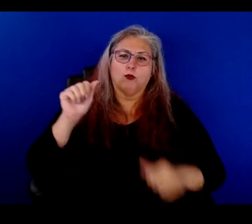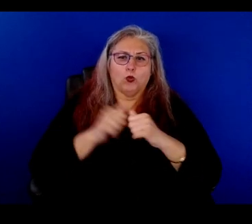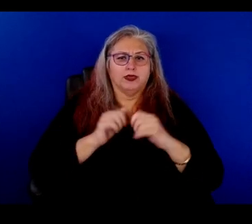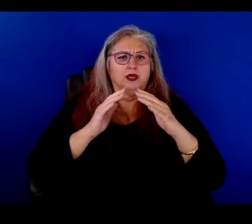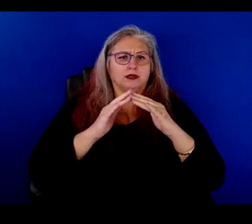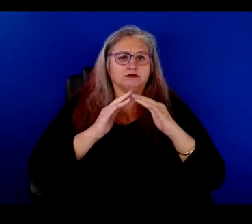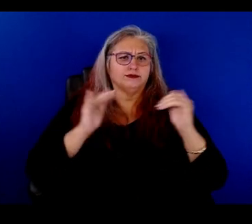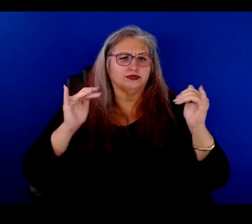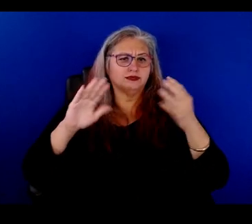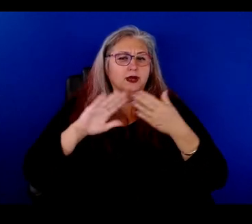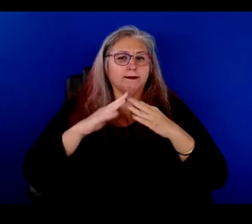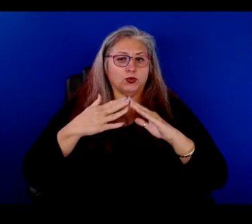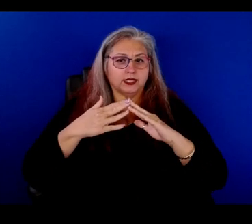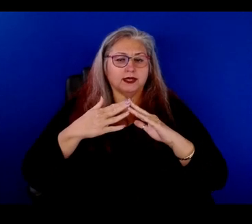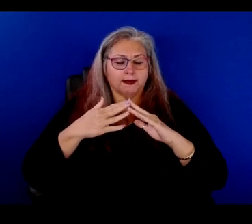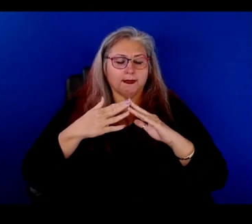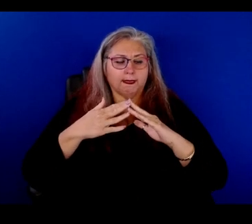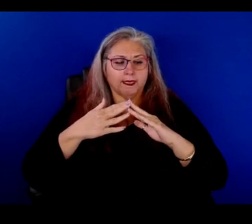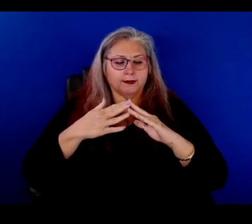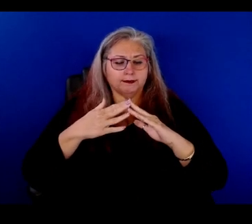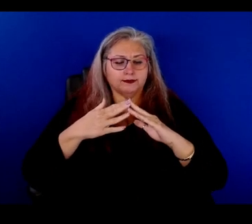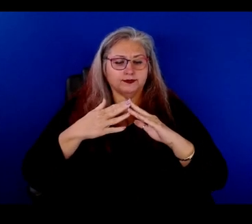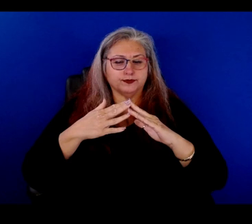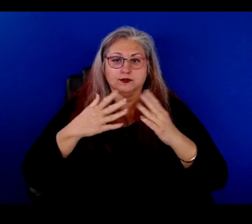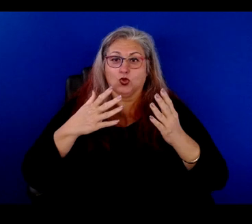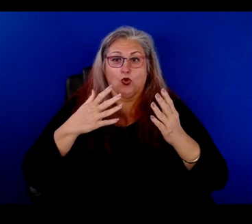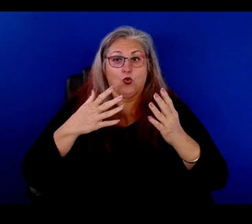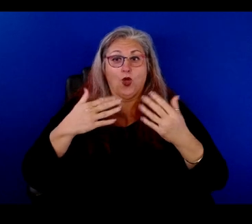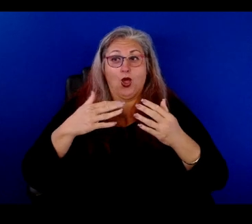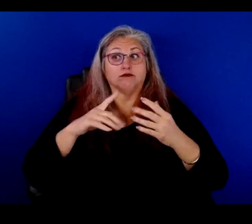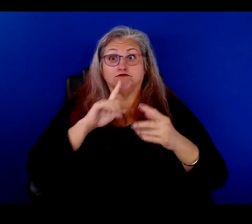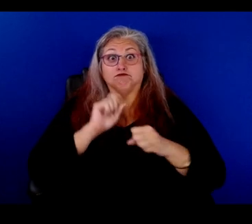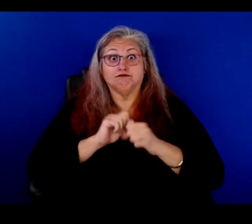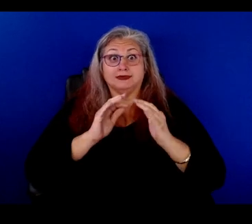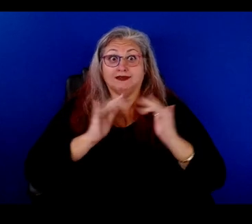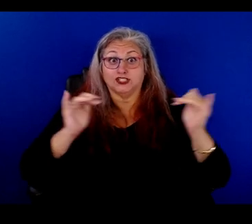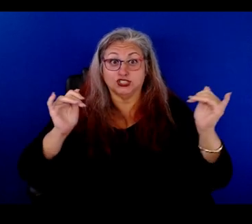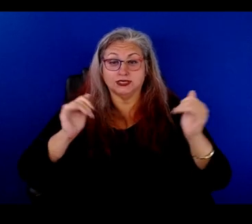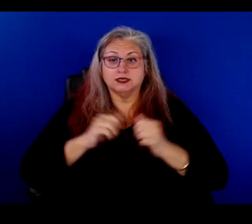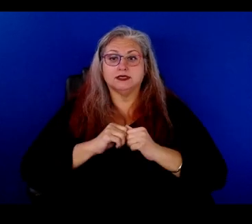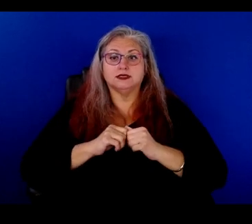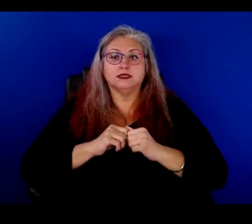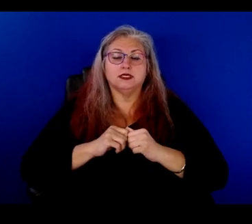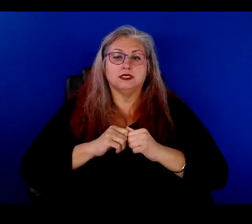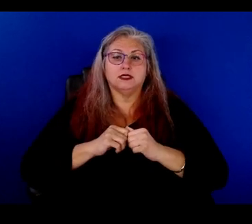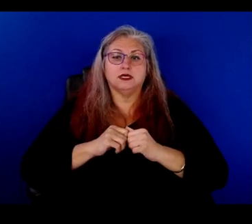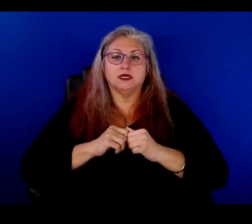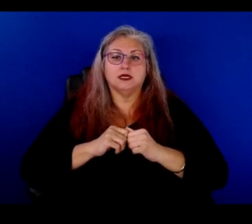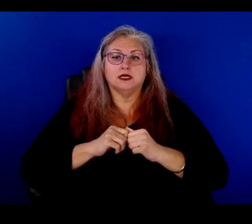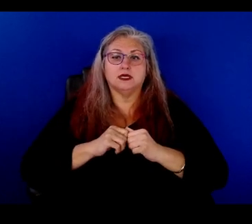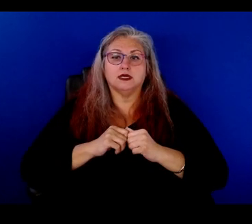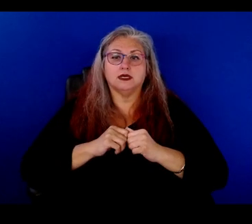uh, community. And, uh, I mean, I'm talking diverse. So, you know, there's, uh,